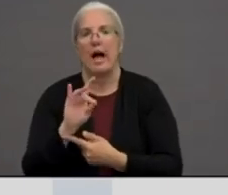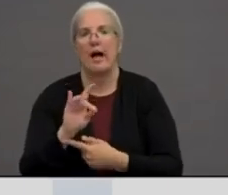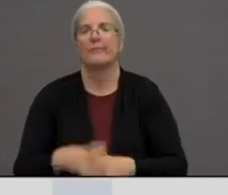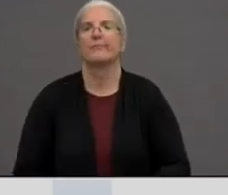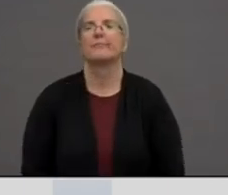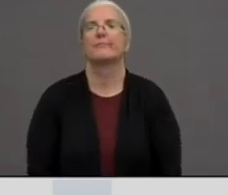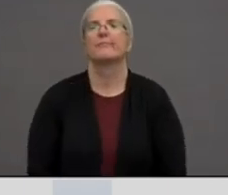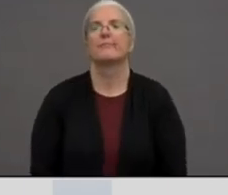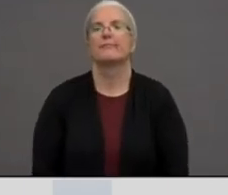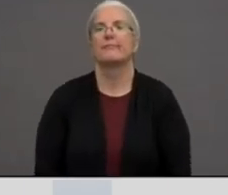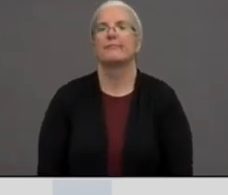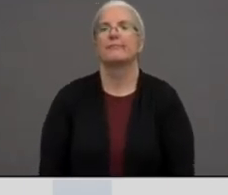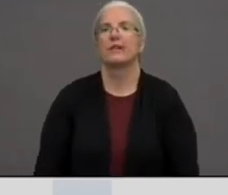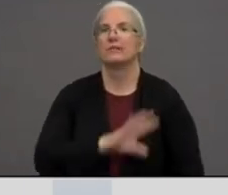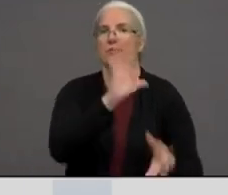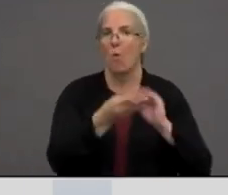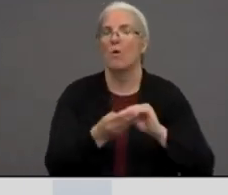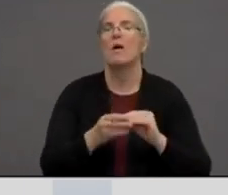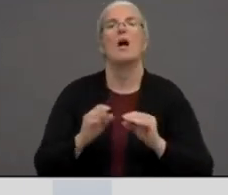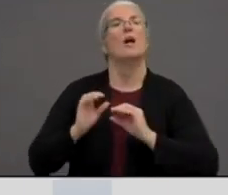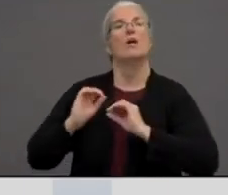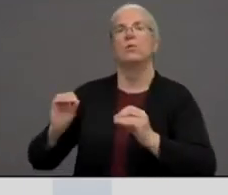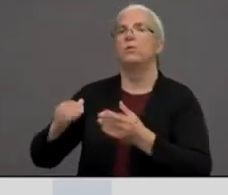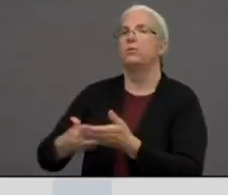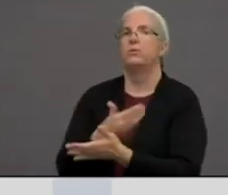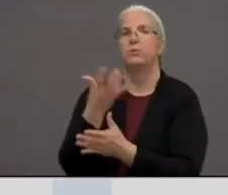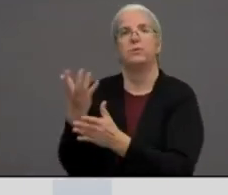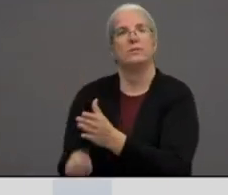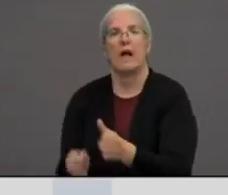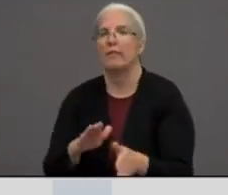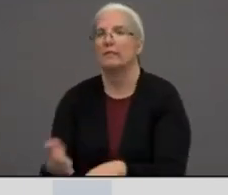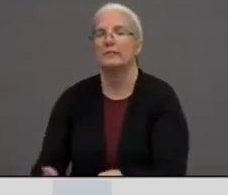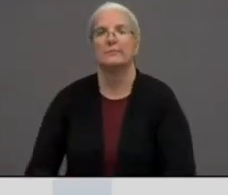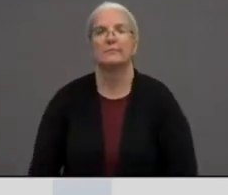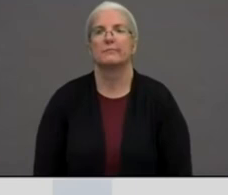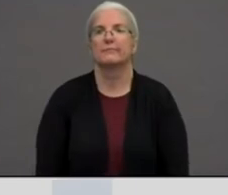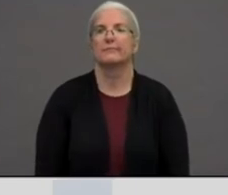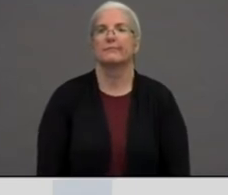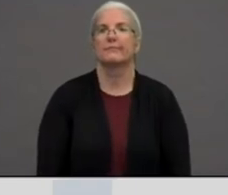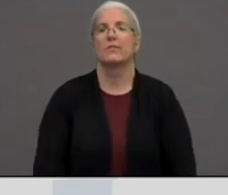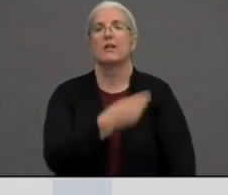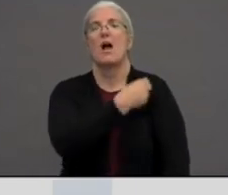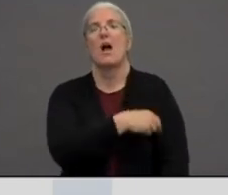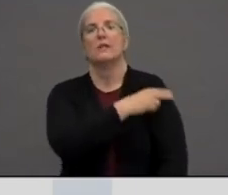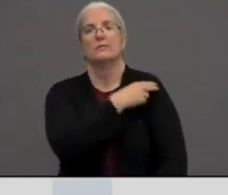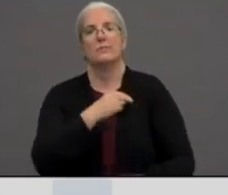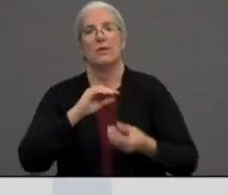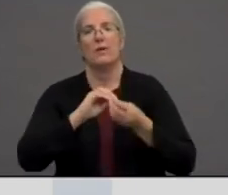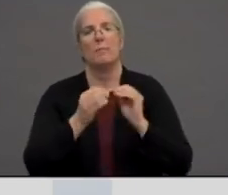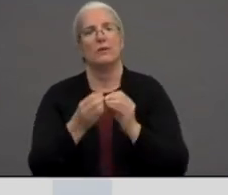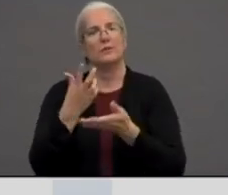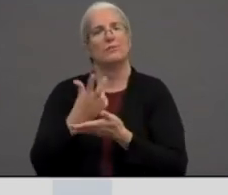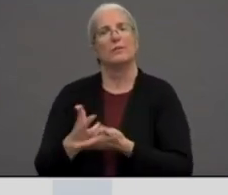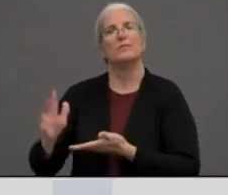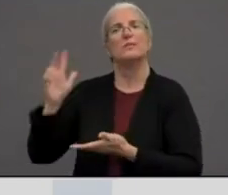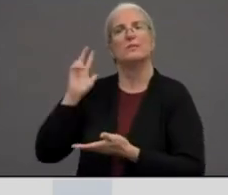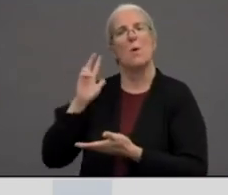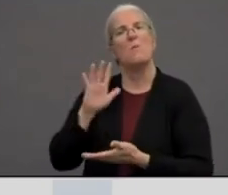thankfully. And look at the hospitalizations. I remember a few weeks ago, it was down in the 50s. Now it's up to